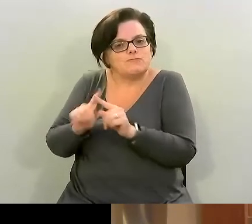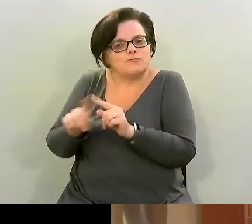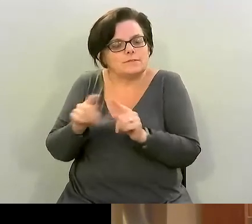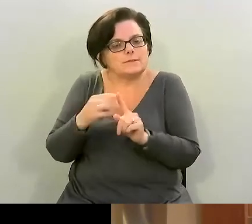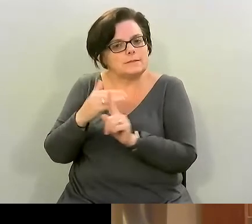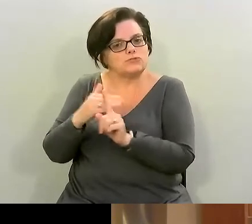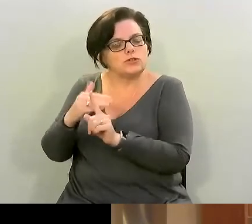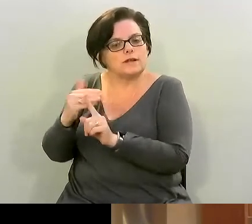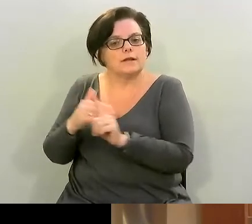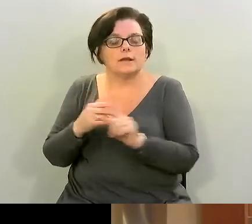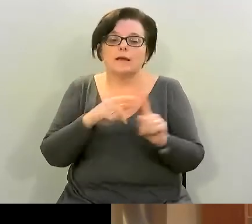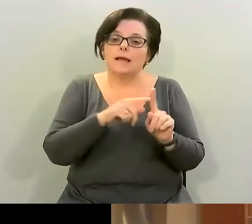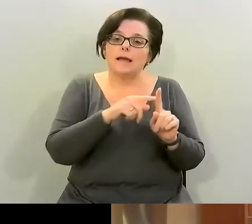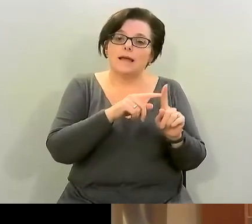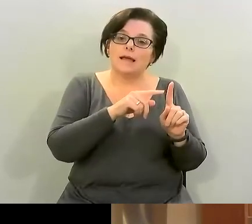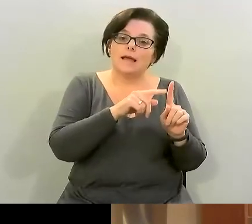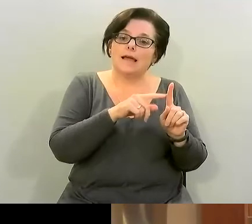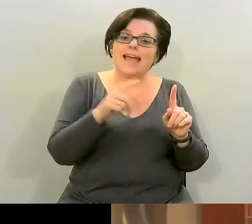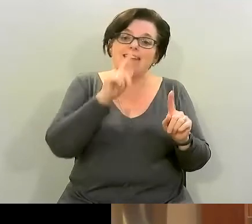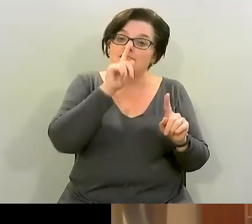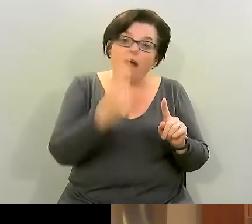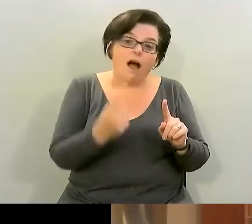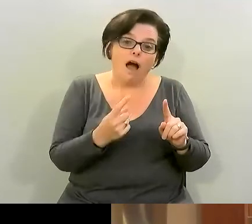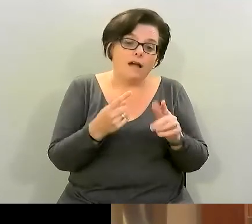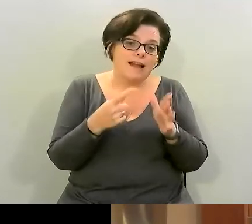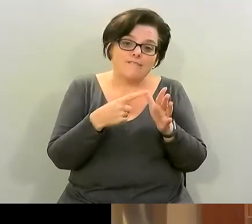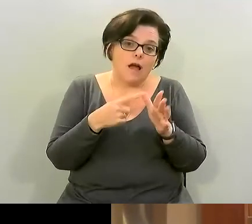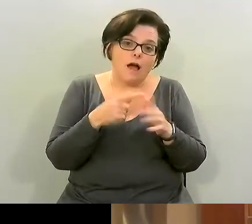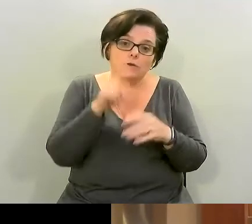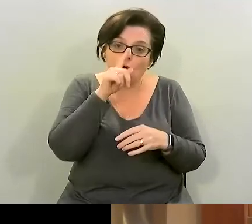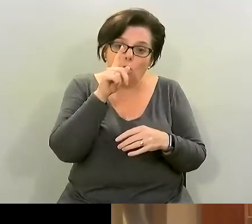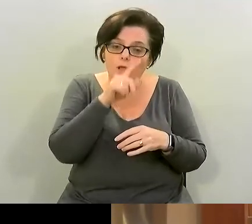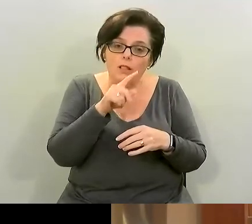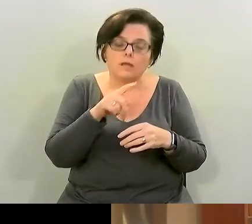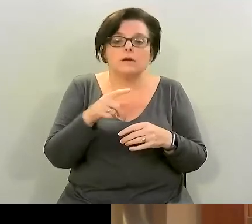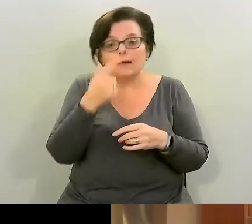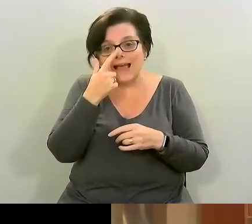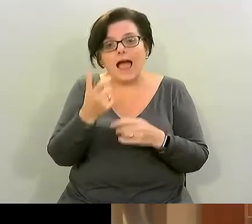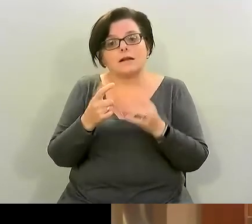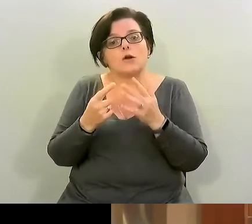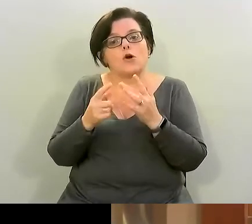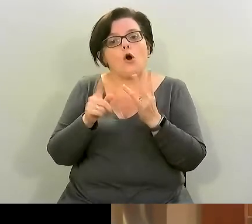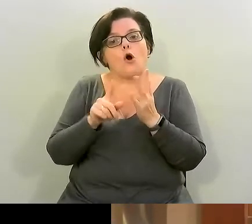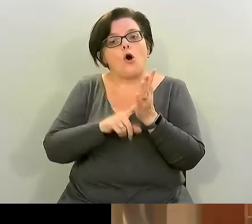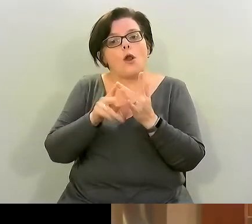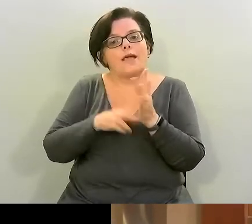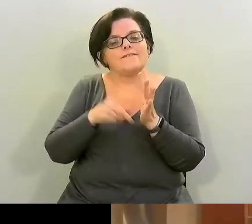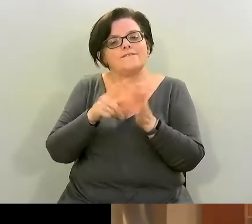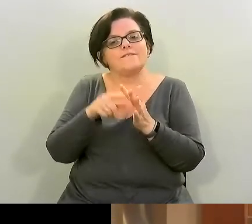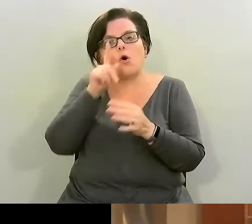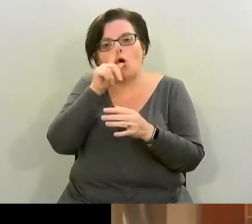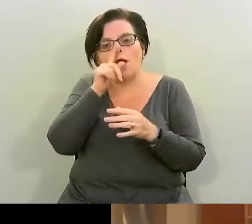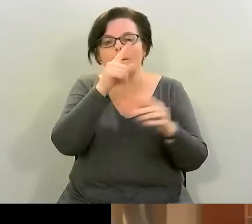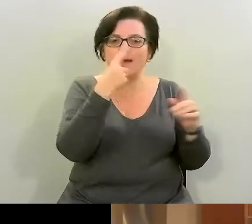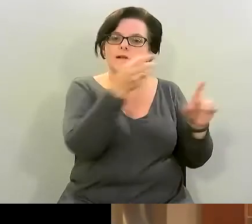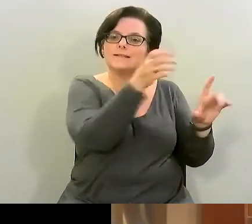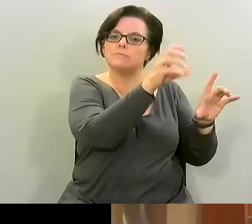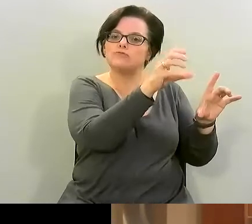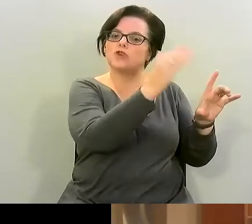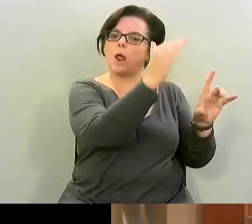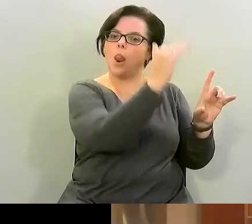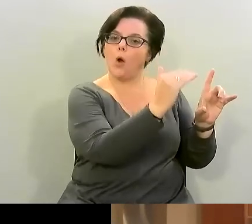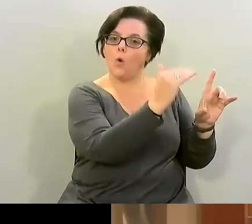healthier option if you can't get avocado um olive oil is fine just cook at a slightly raw temperature for longer